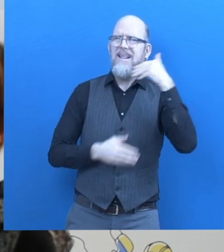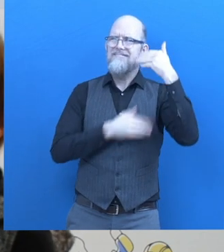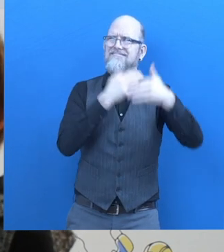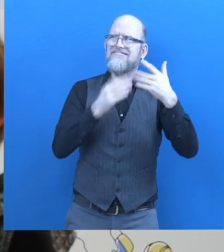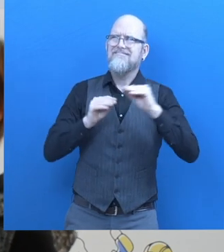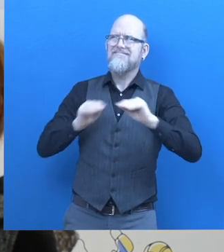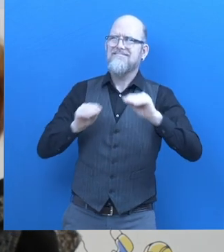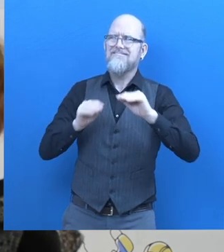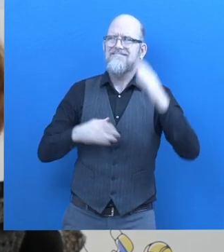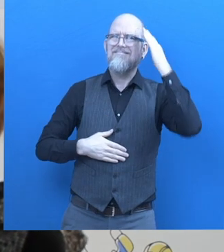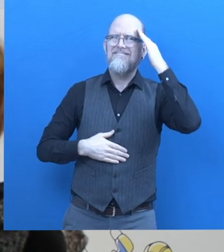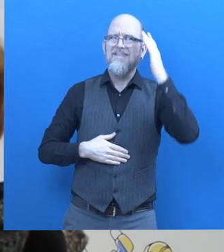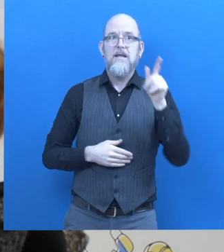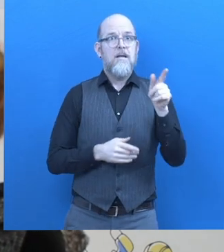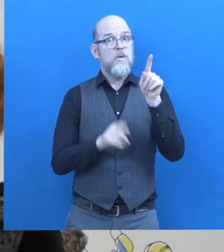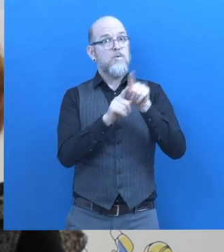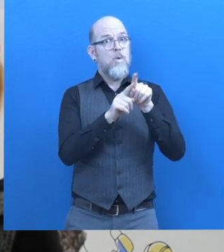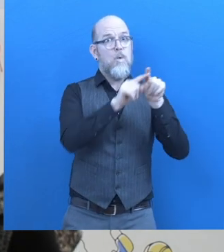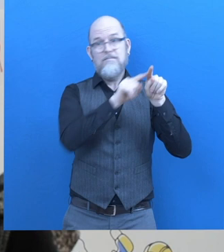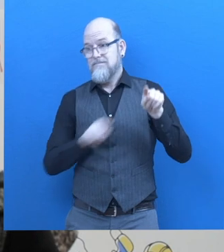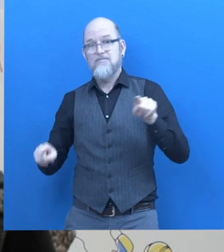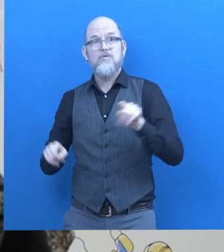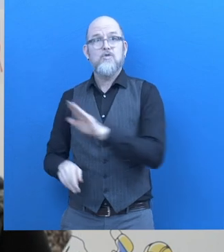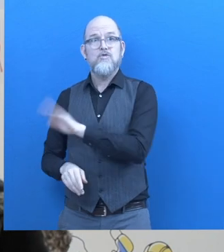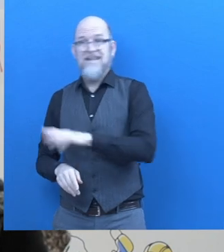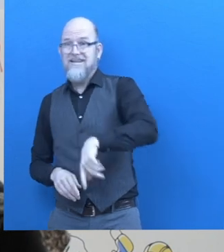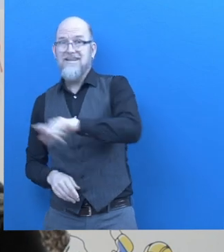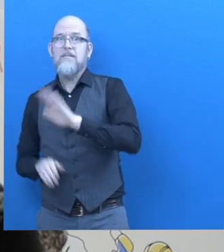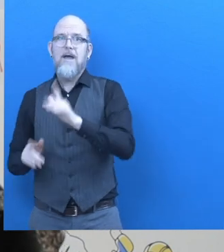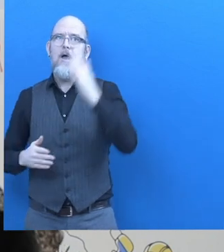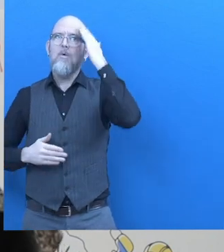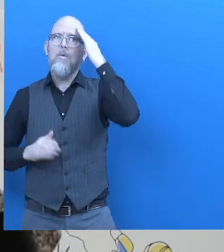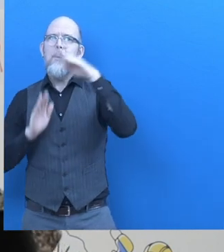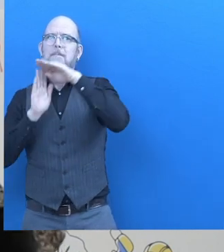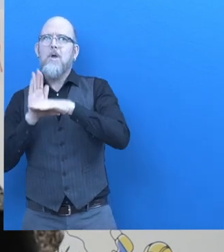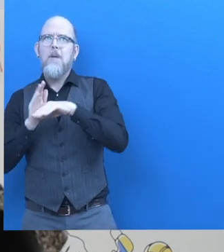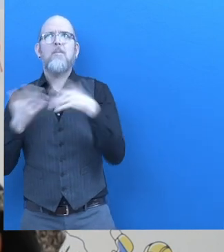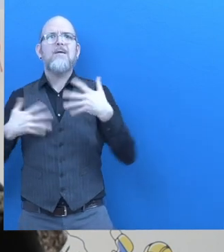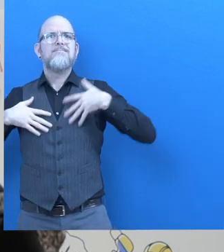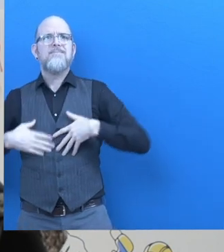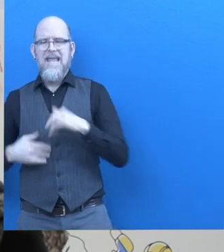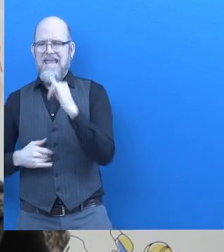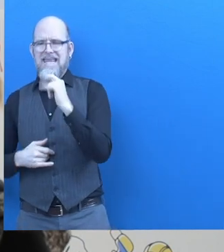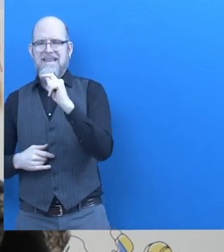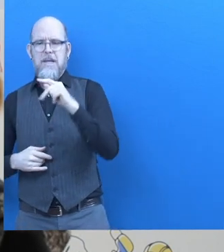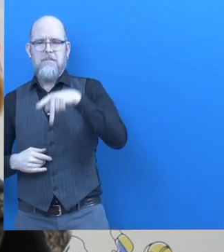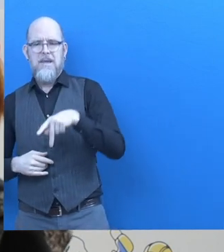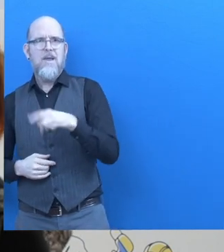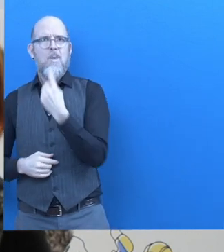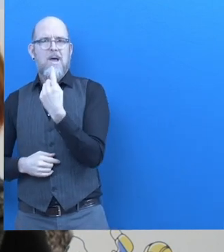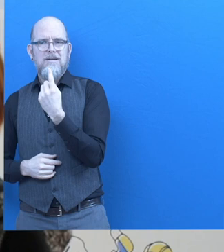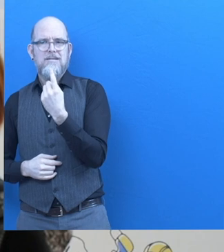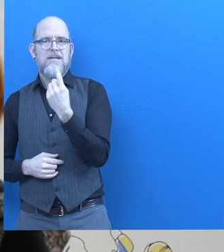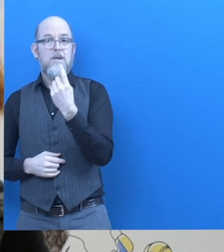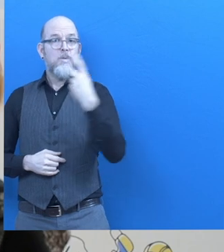and of course of students in a way to put in real, real life all of our ideas. I could do